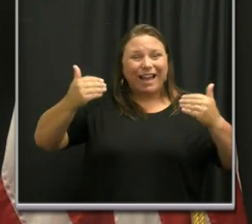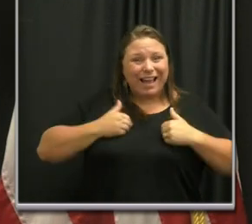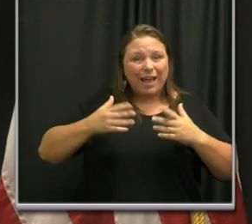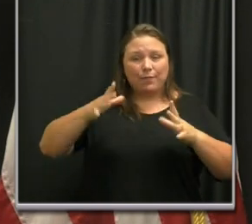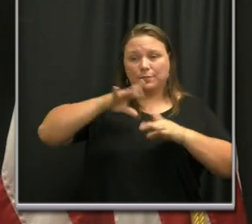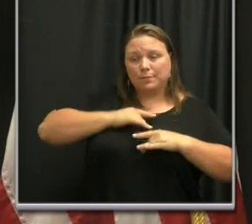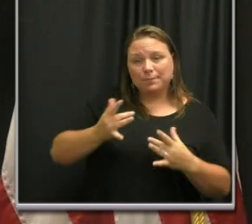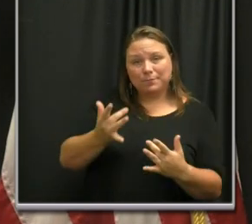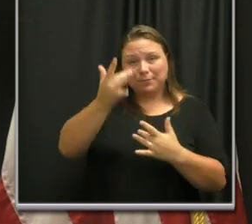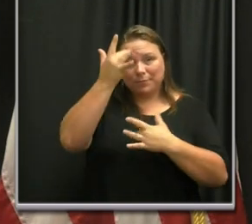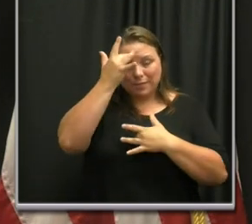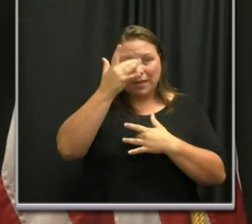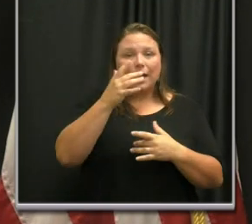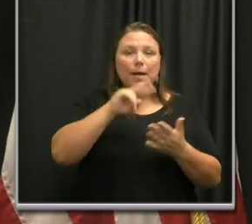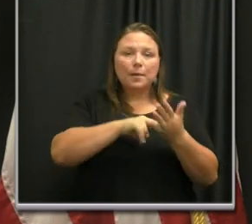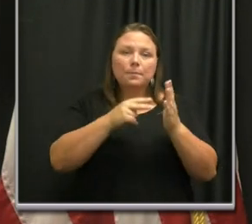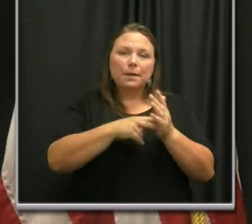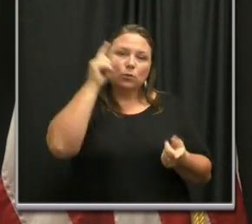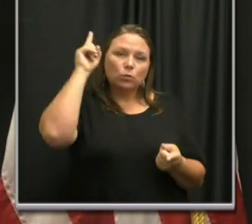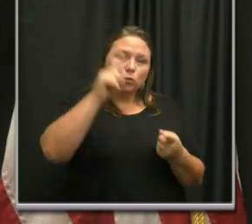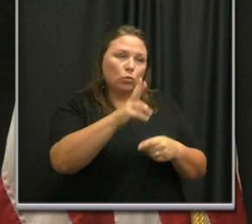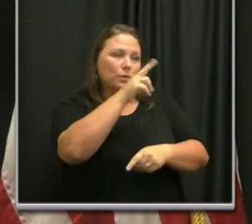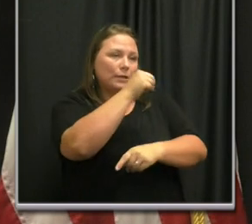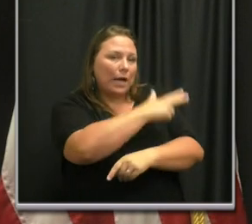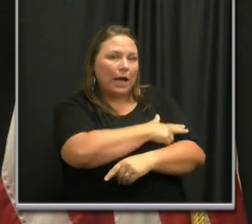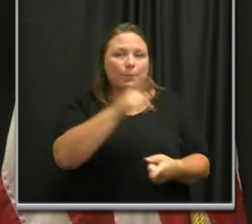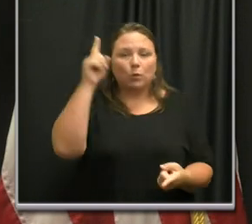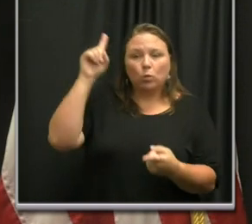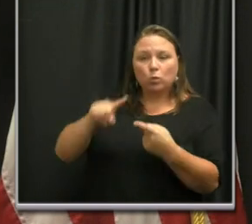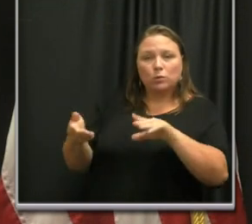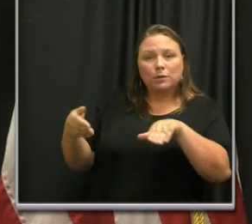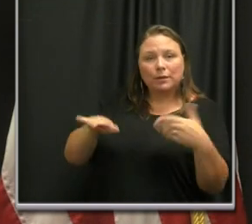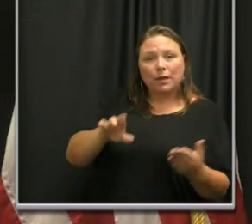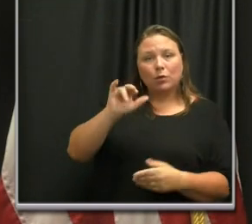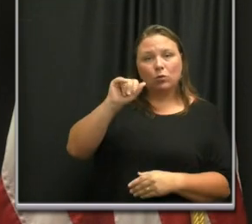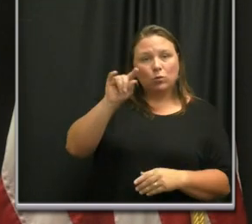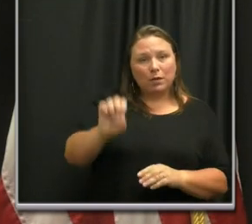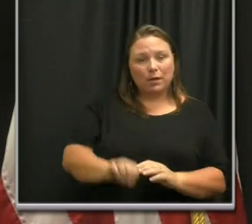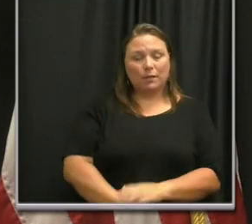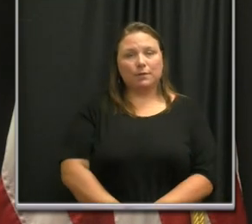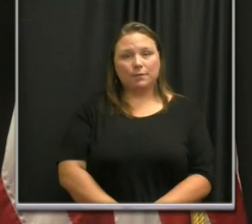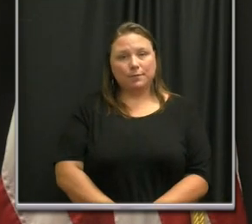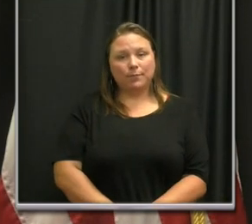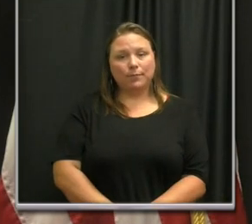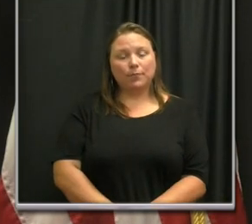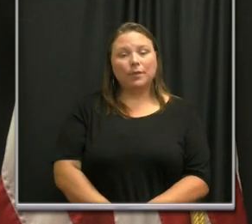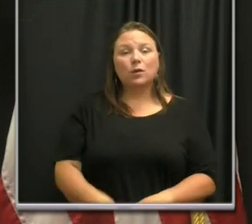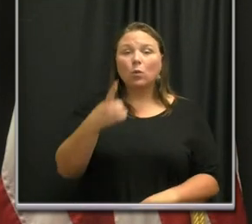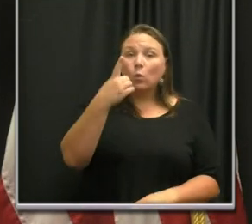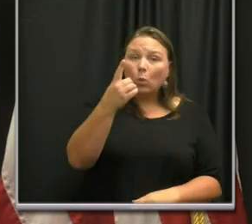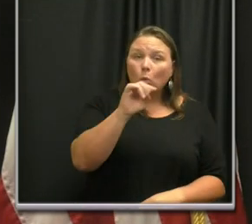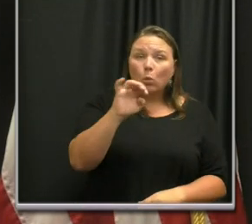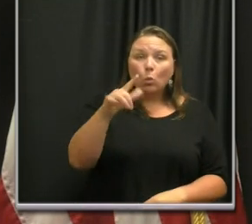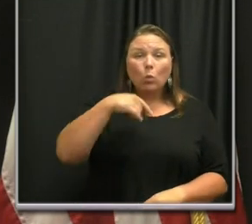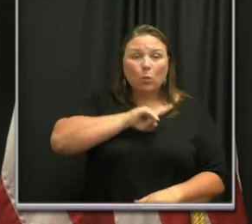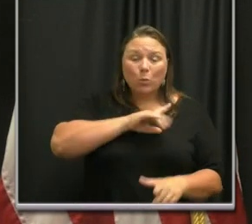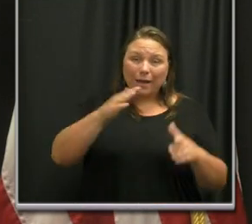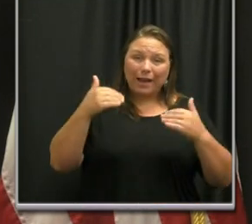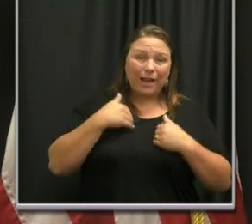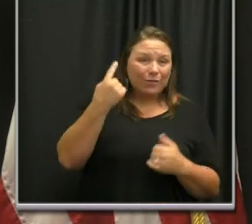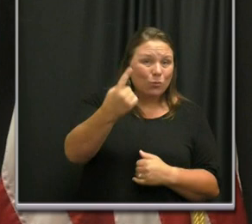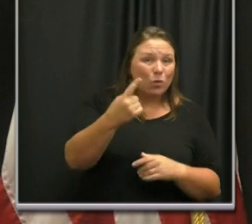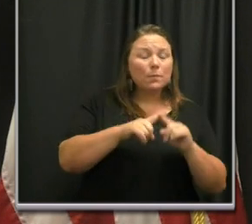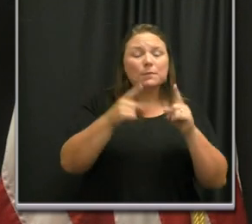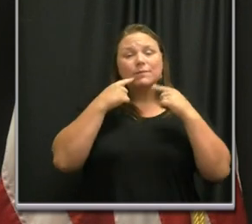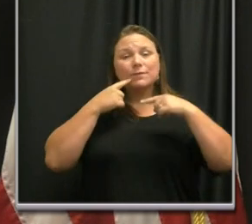a shorter hospitalization and a lower fatality rate. This is one of the few tools that we have, but it is